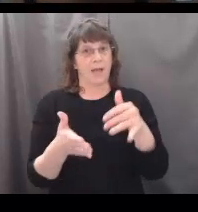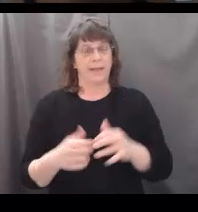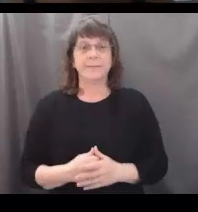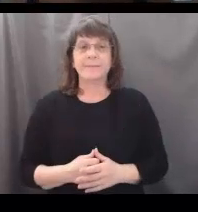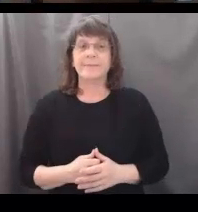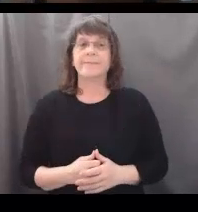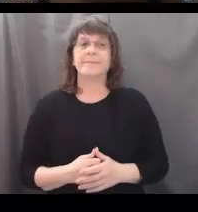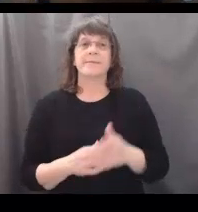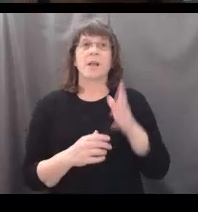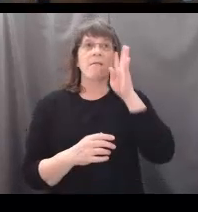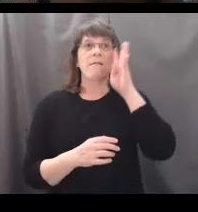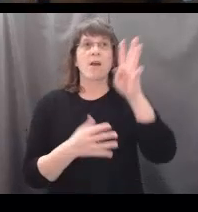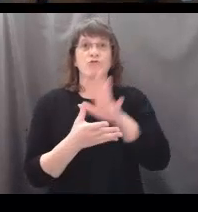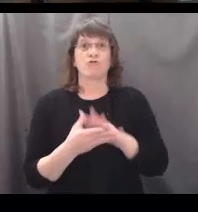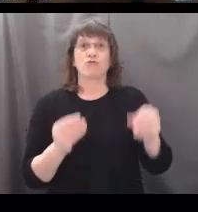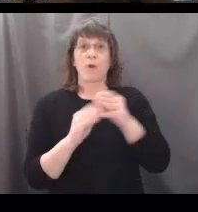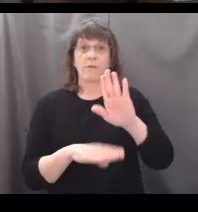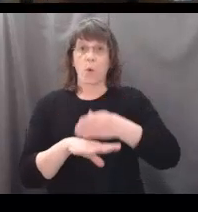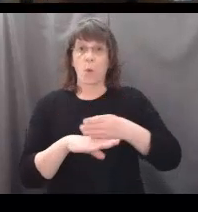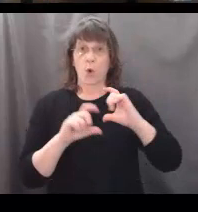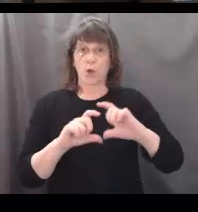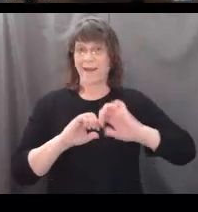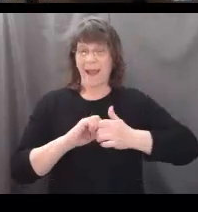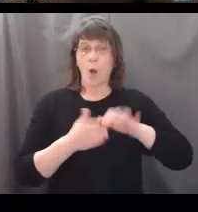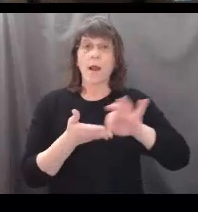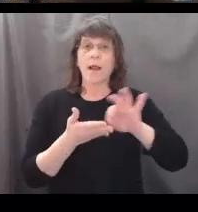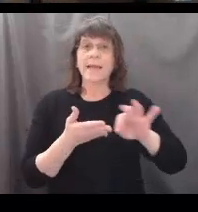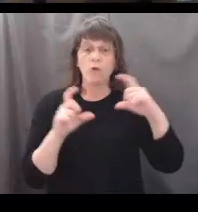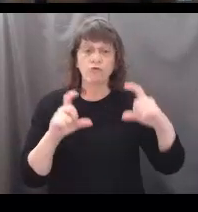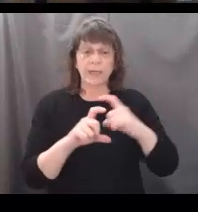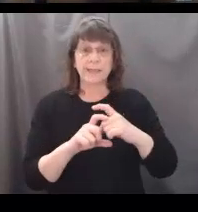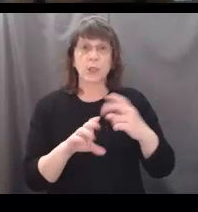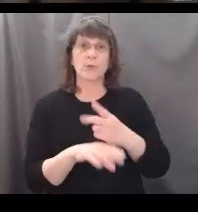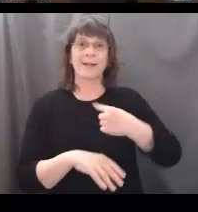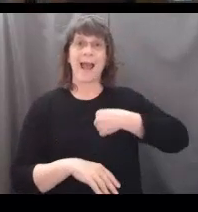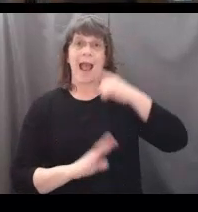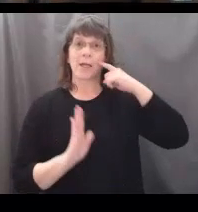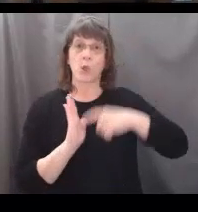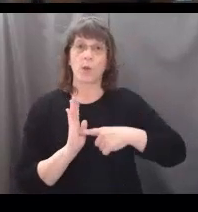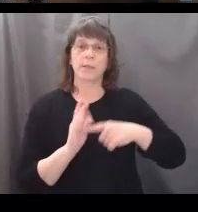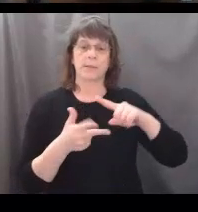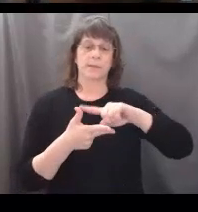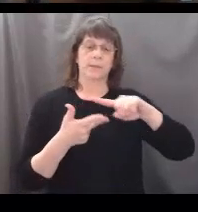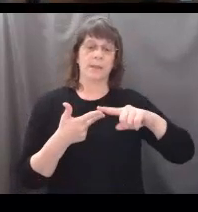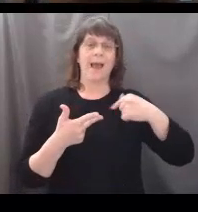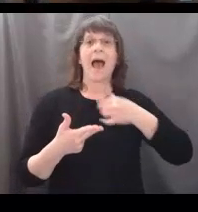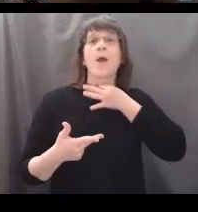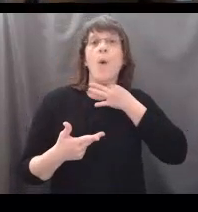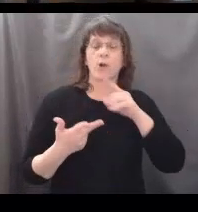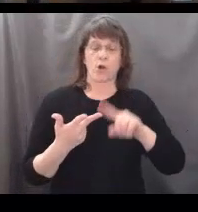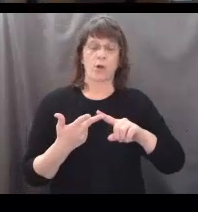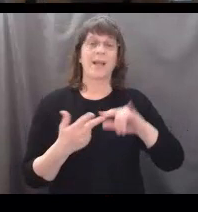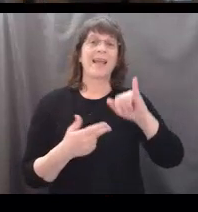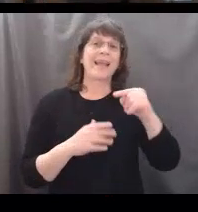Create the story of your wood cookie by counting its rings and using I notice, I wonder, and it reminds me of